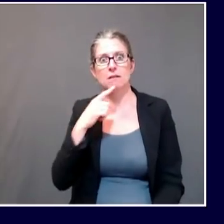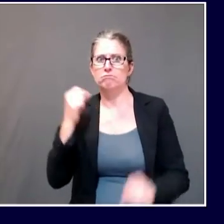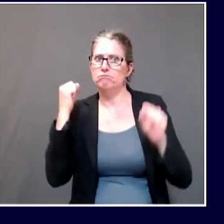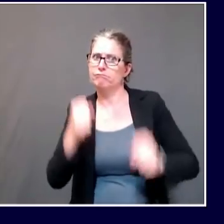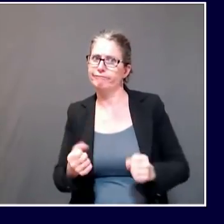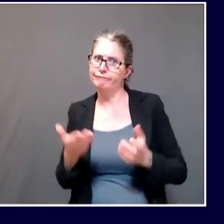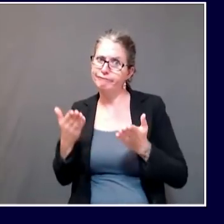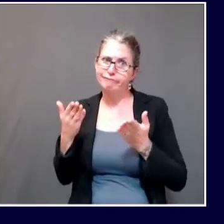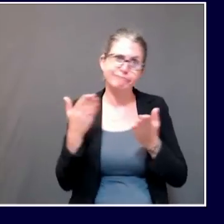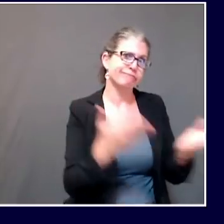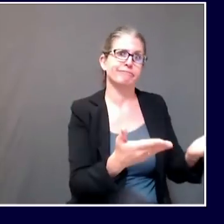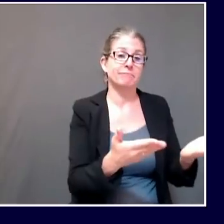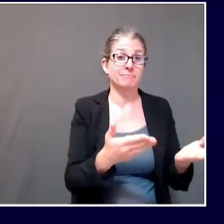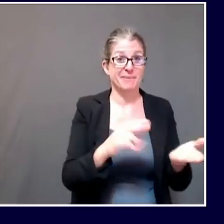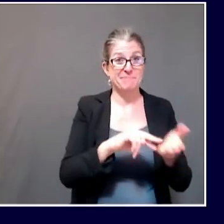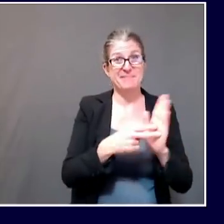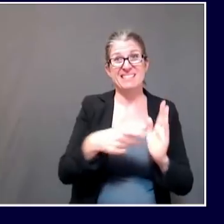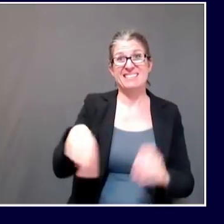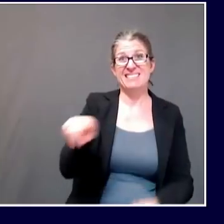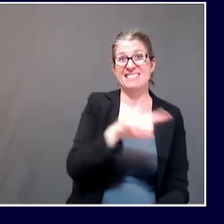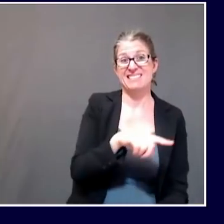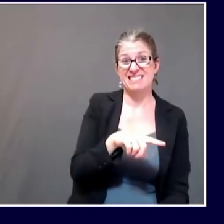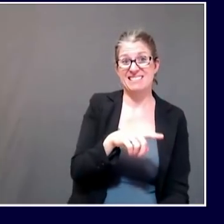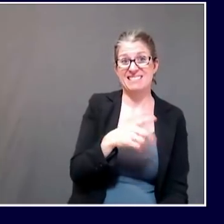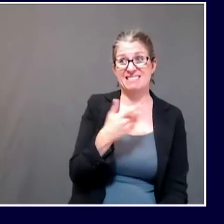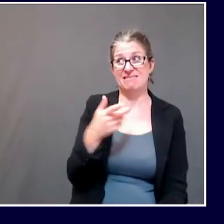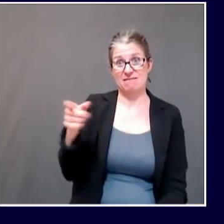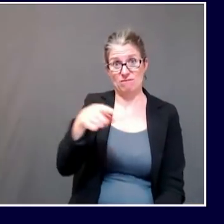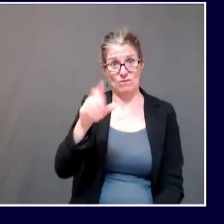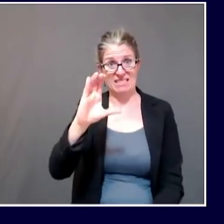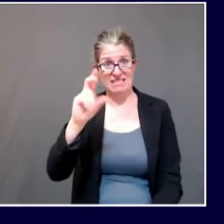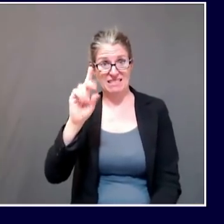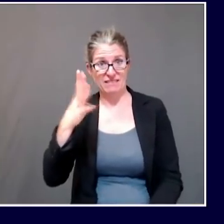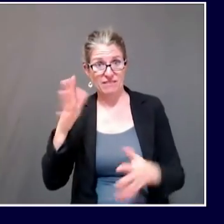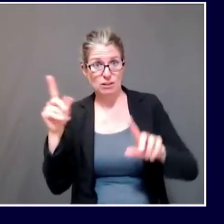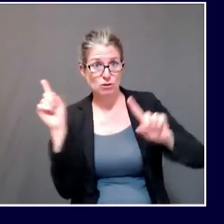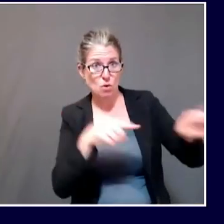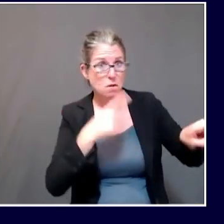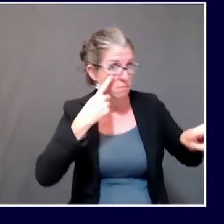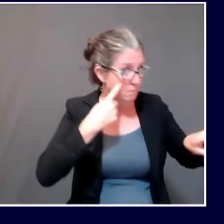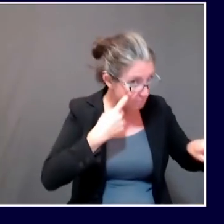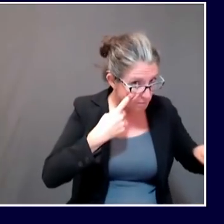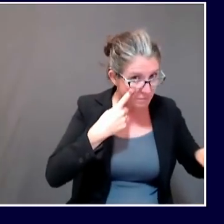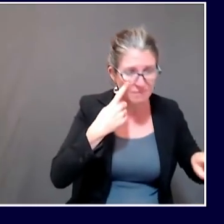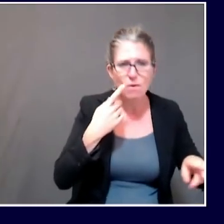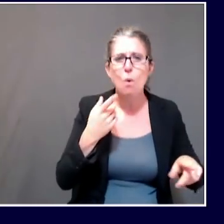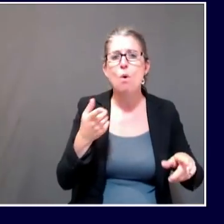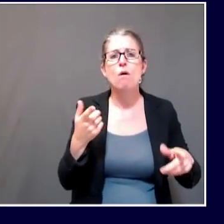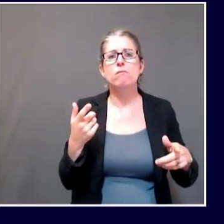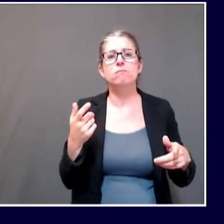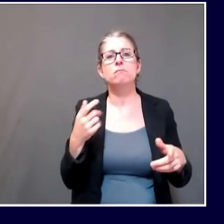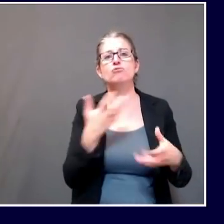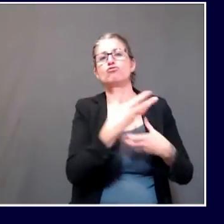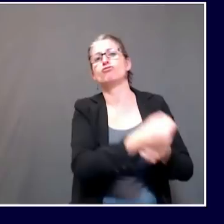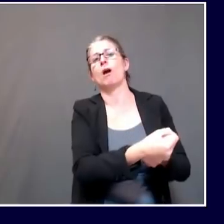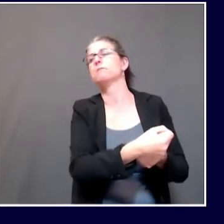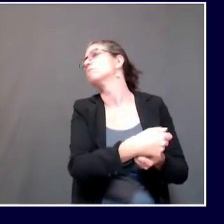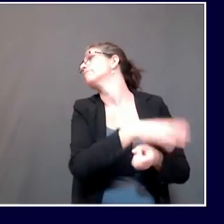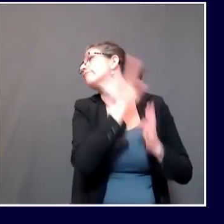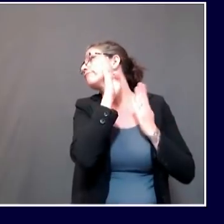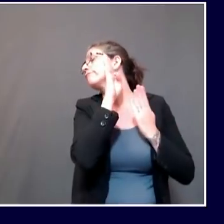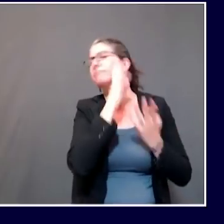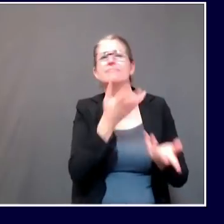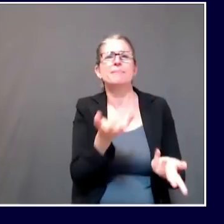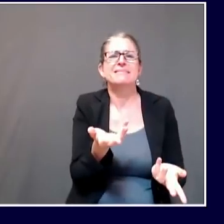follow the recommendations, do this vulnerable population, the 37 inmates that have been